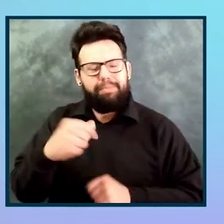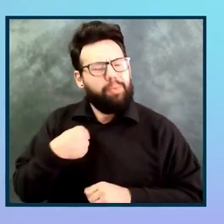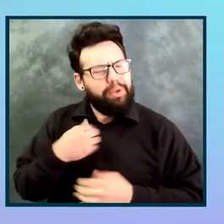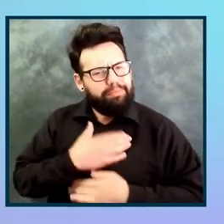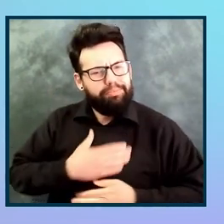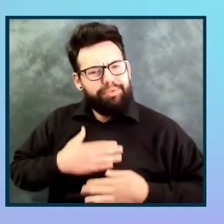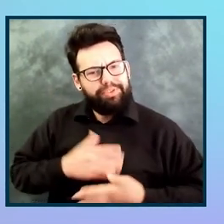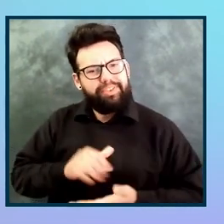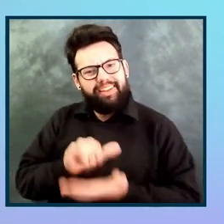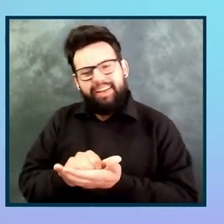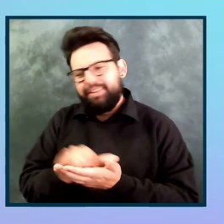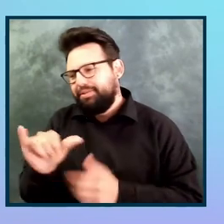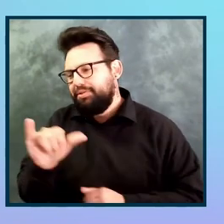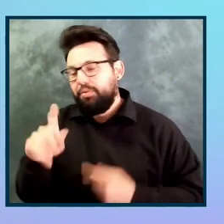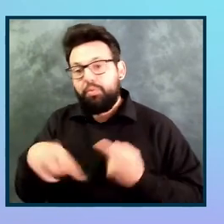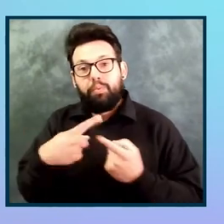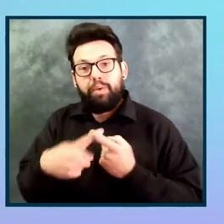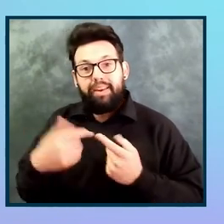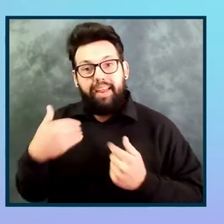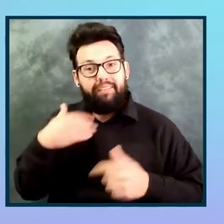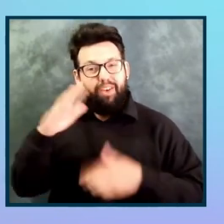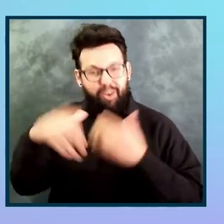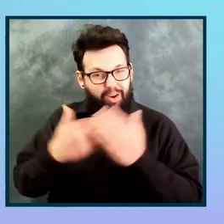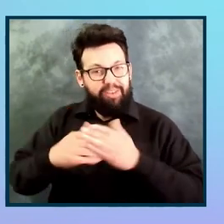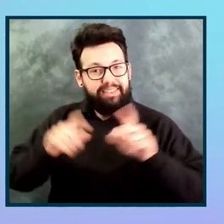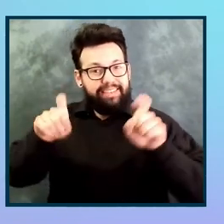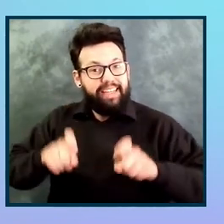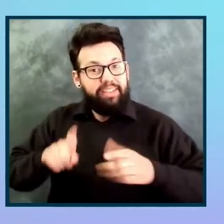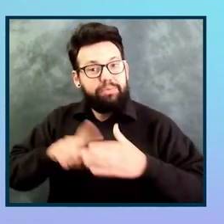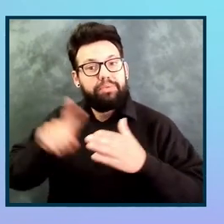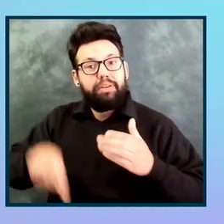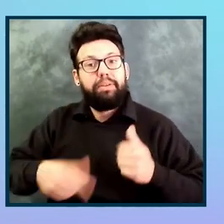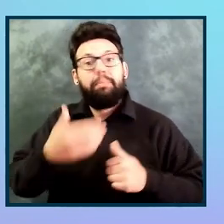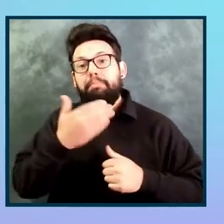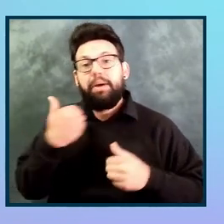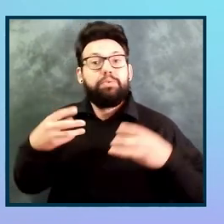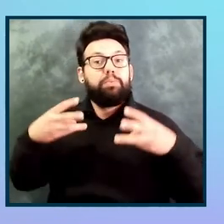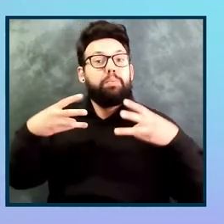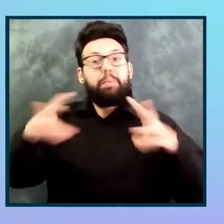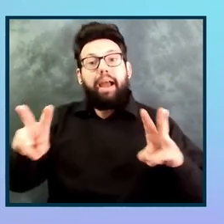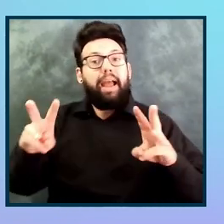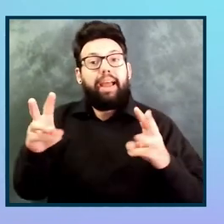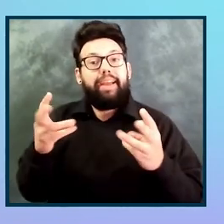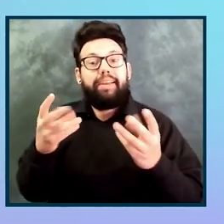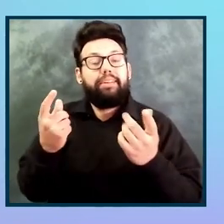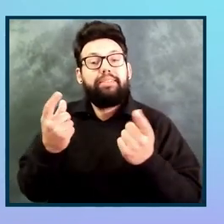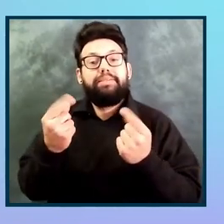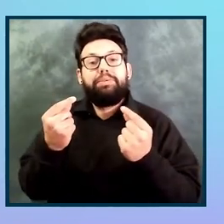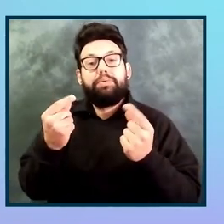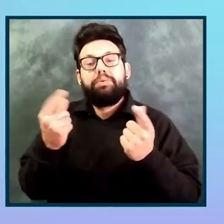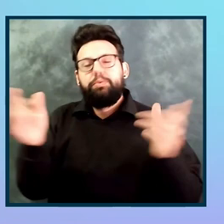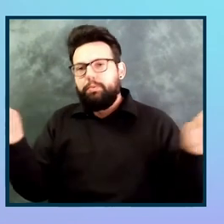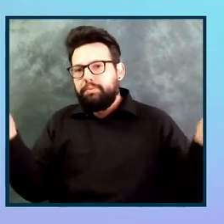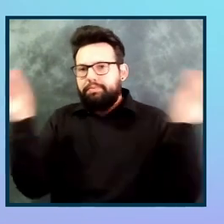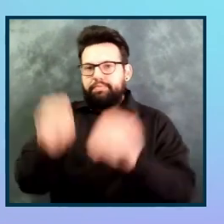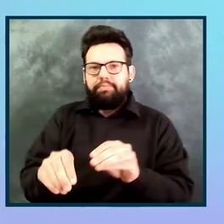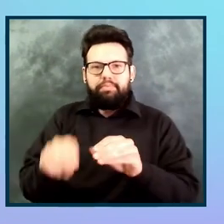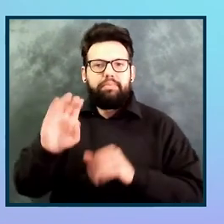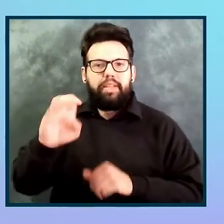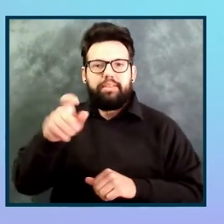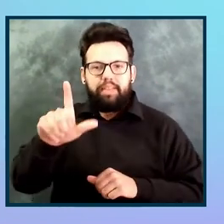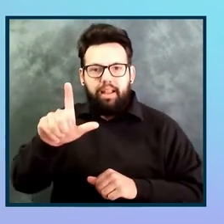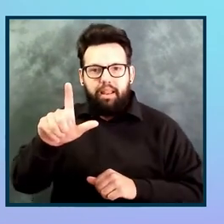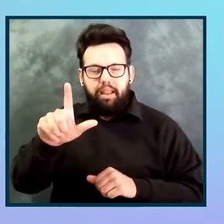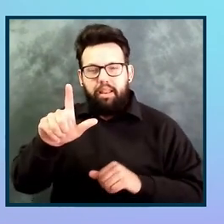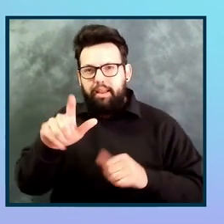when you've got all of your test results, the easiest way to be able to get that into Jira is to format it, take that Excel spreadsheet, and then import it.